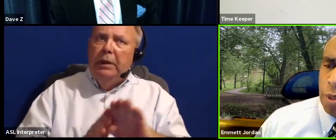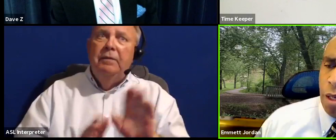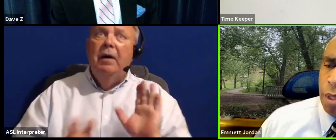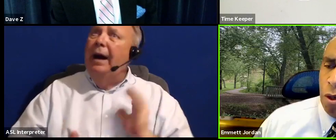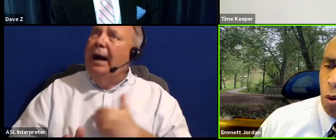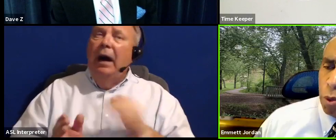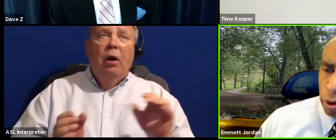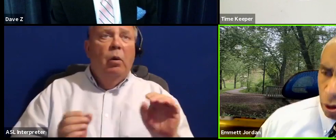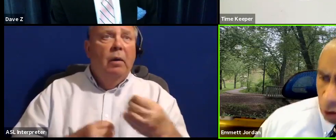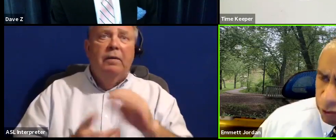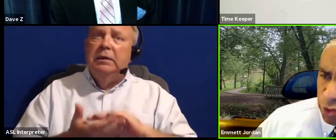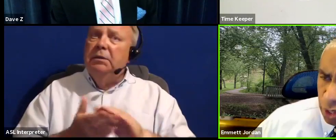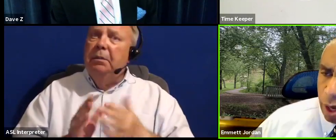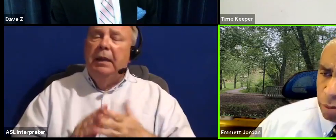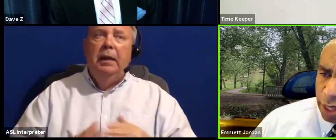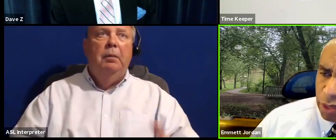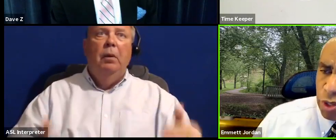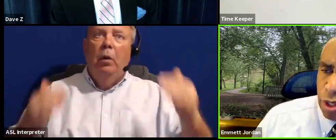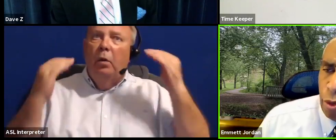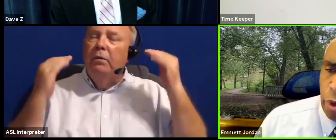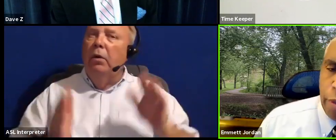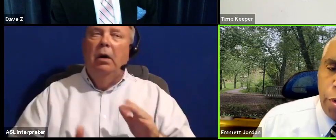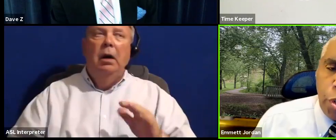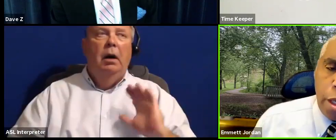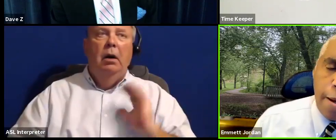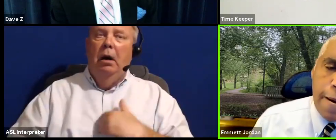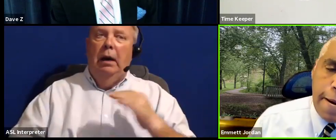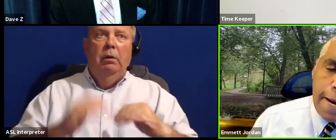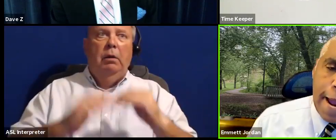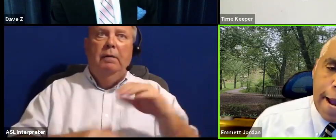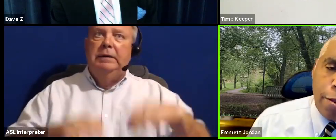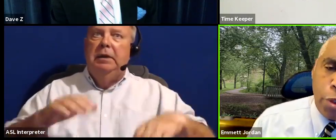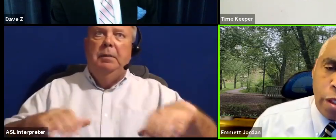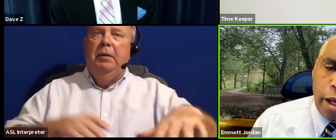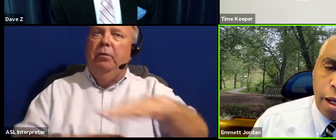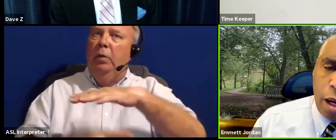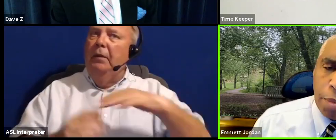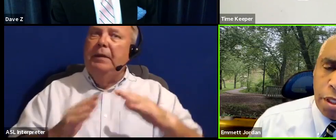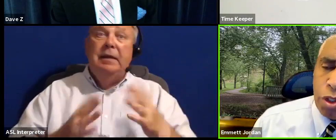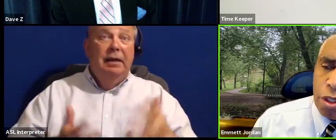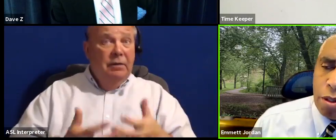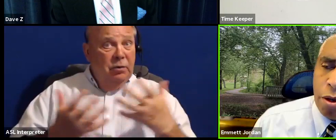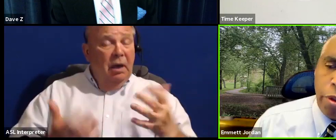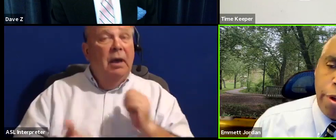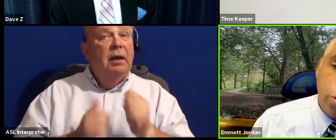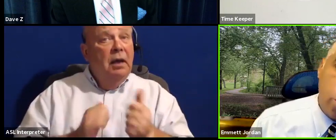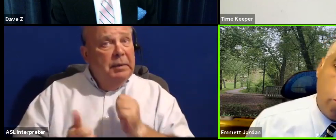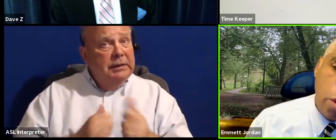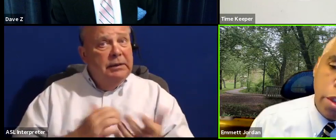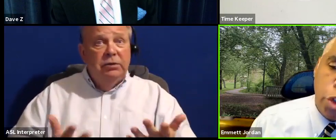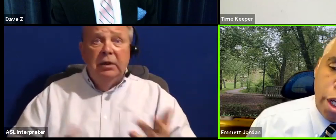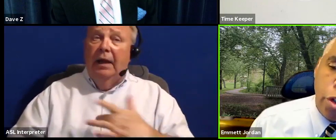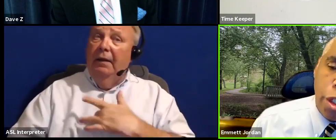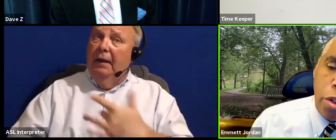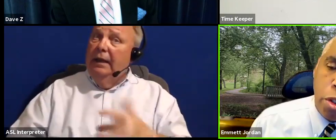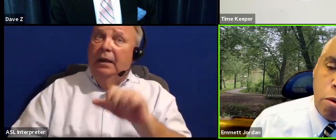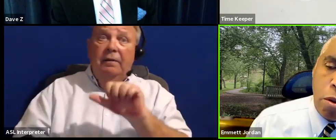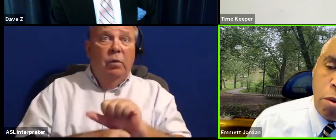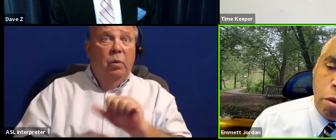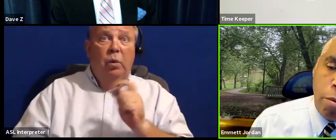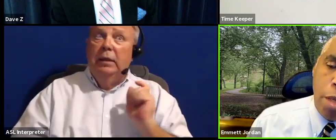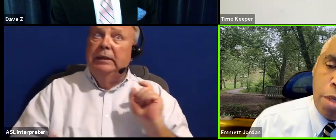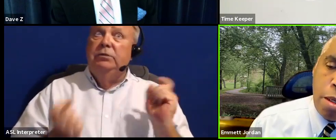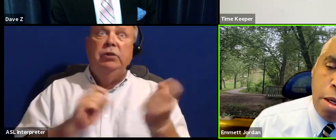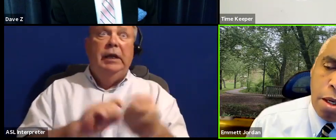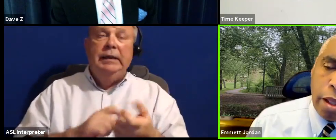are becoming older, our office complexes throughout the city. And there's a lot of competition. You know, the nature of work is changing. So,